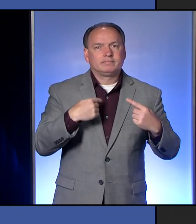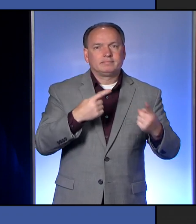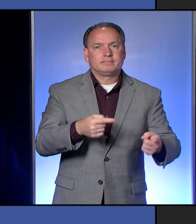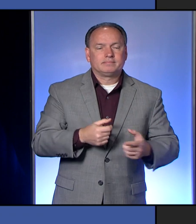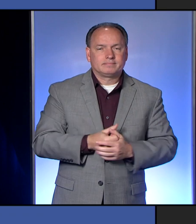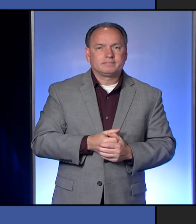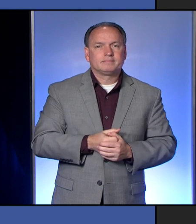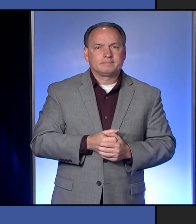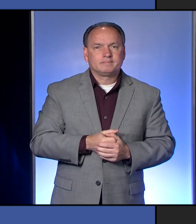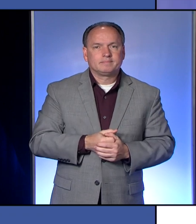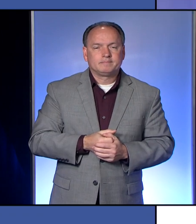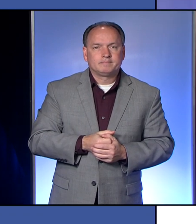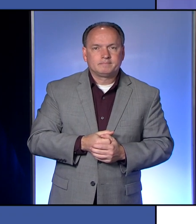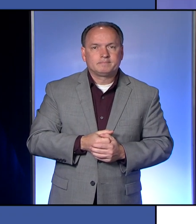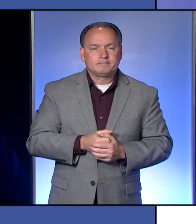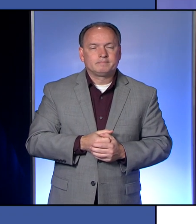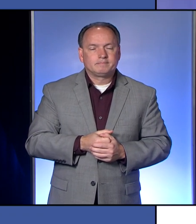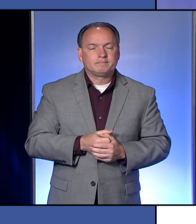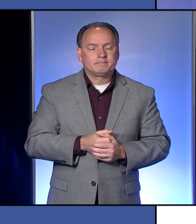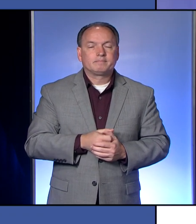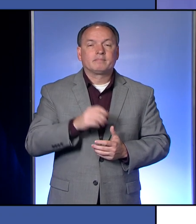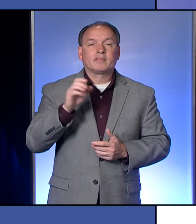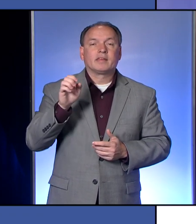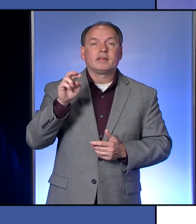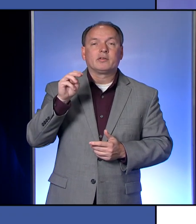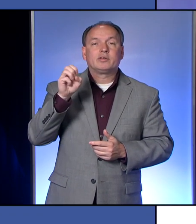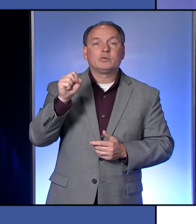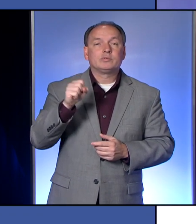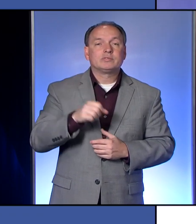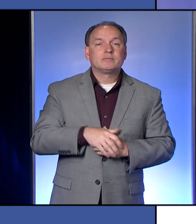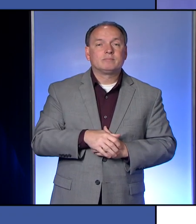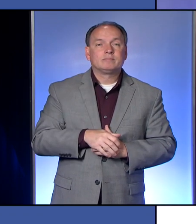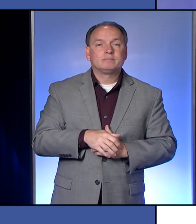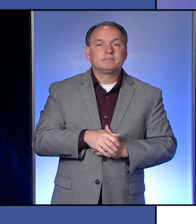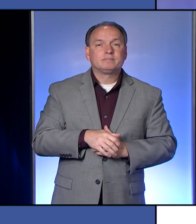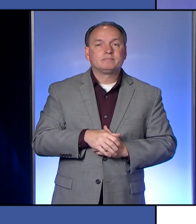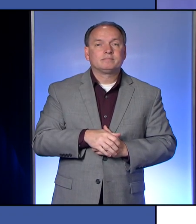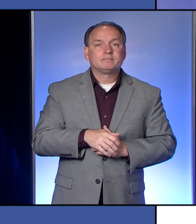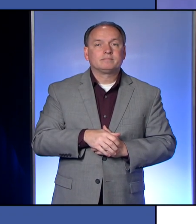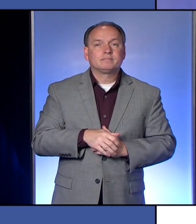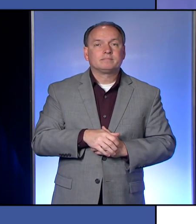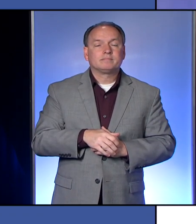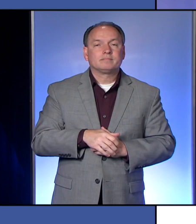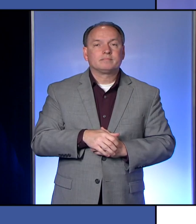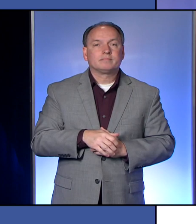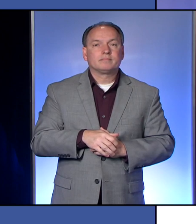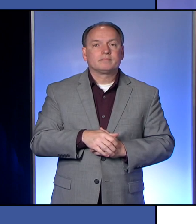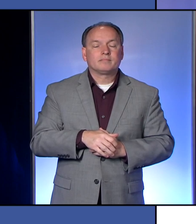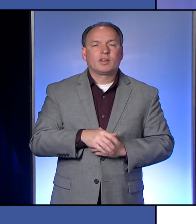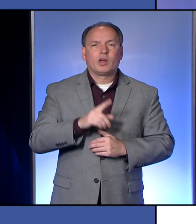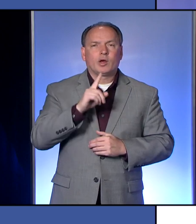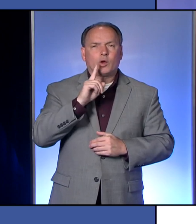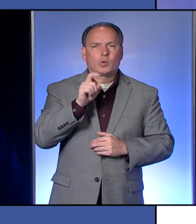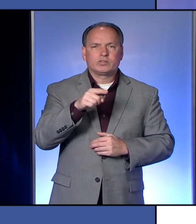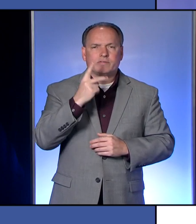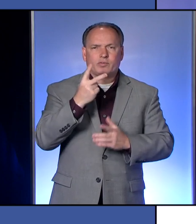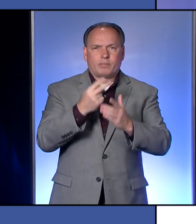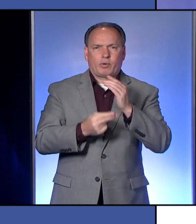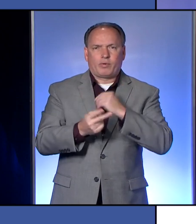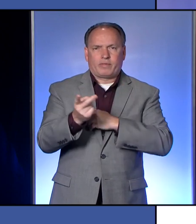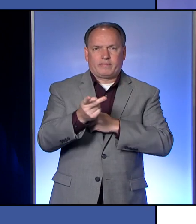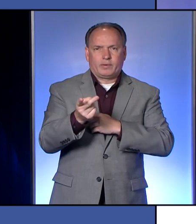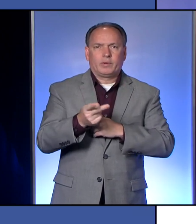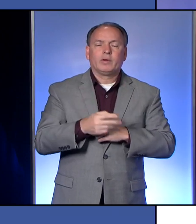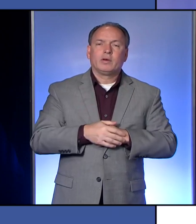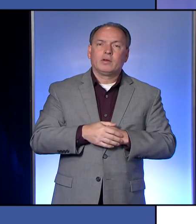Okay. Thank you. Erie News Now. Ethan? Question for both of you. Obviously, we